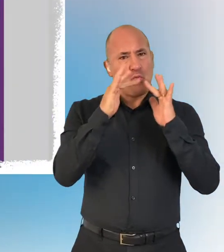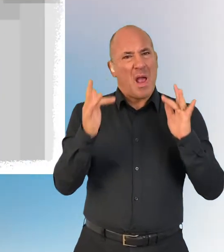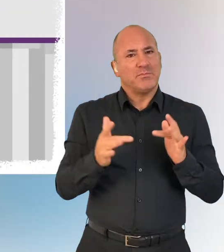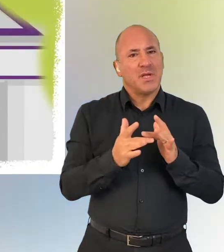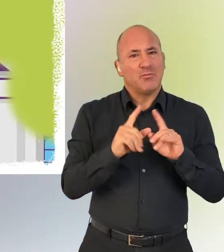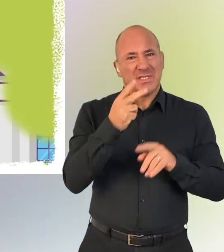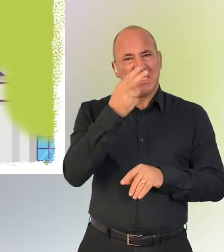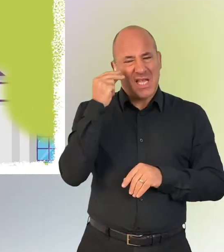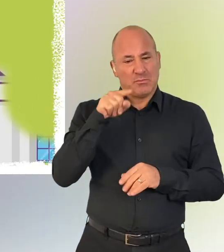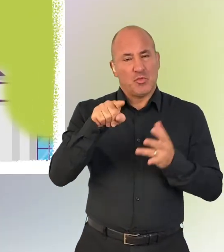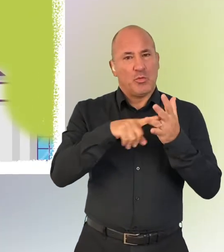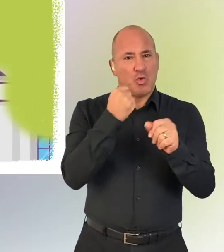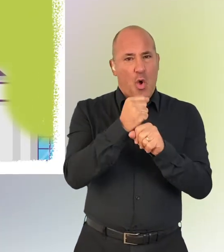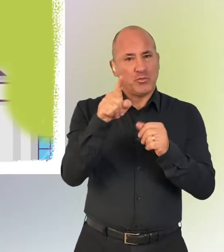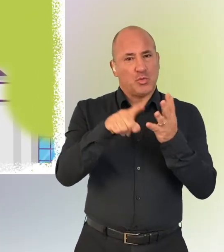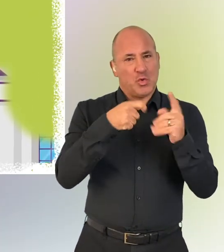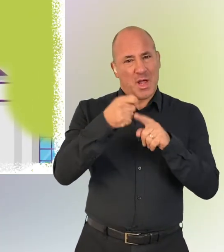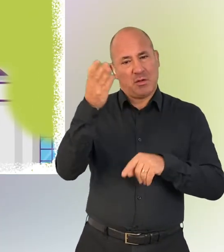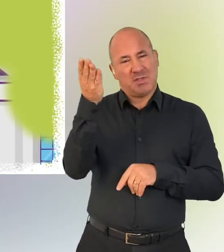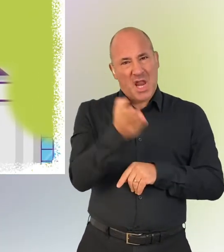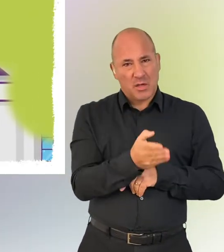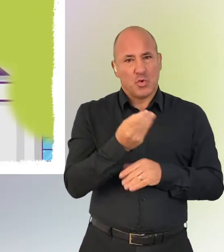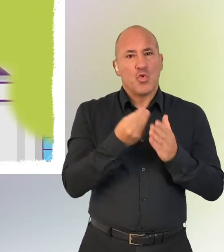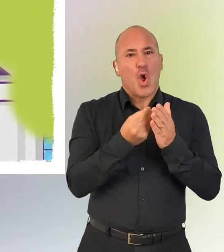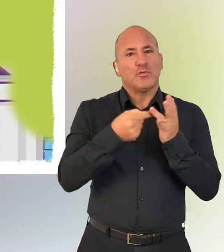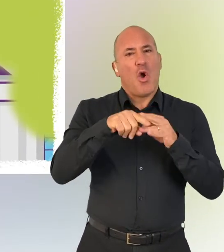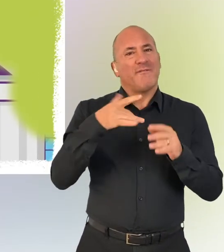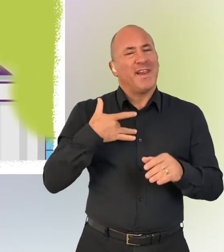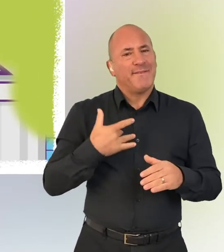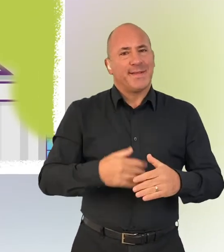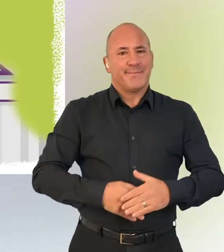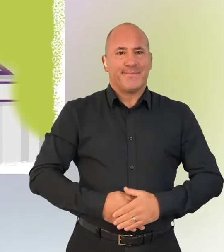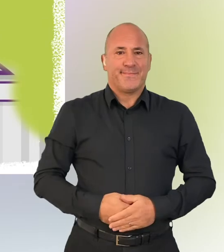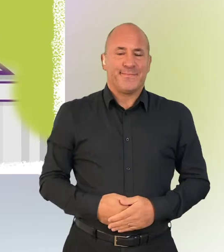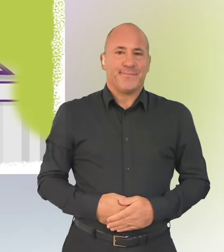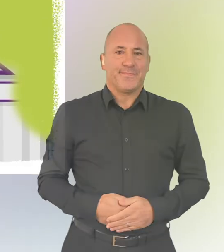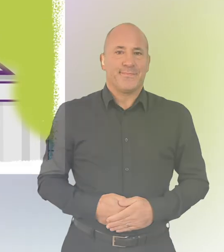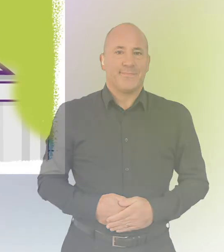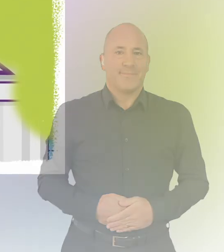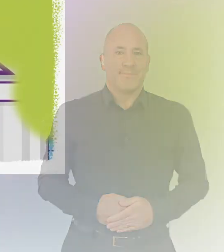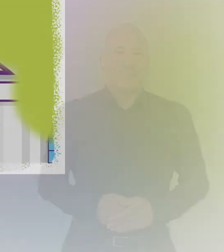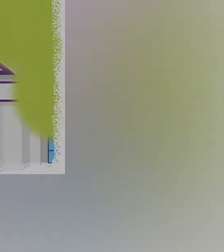visiting sense.org.uk localpn.uk www.ckosplay.uk you.